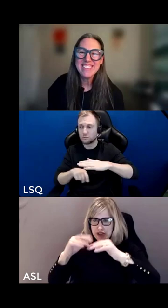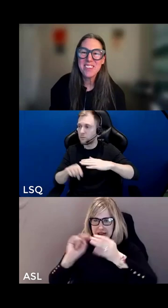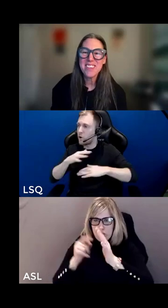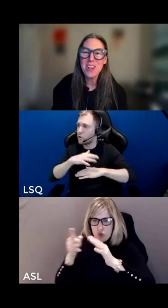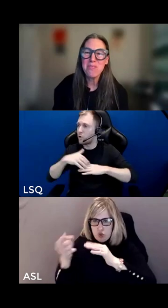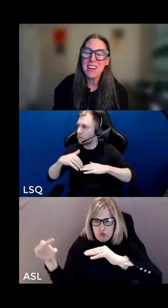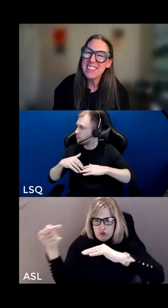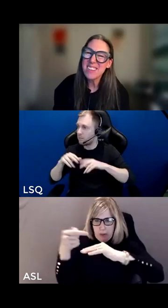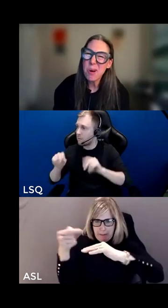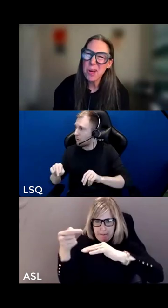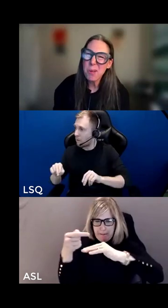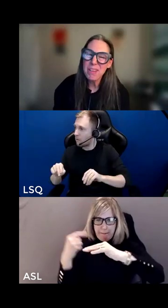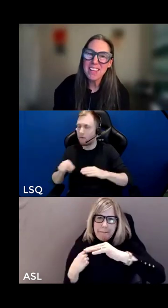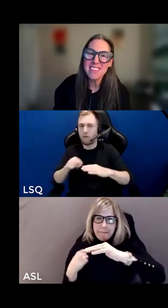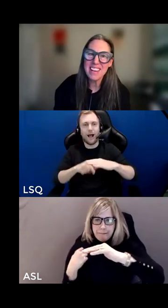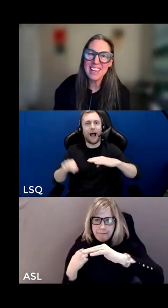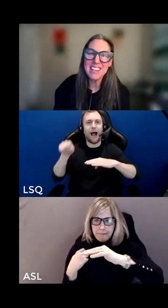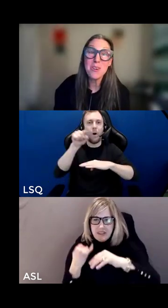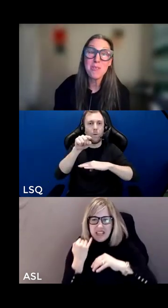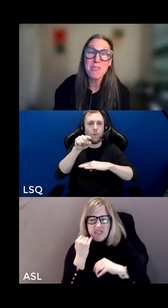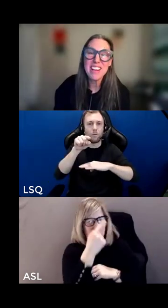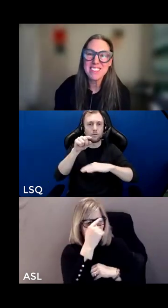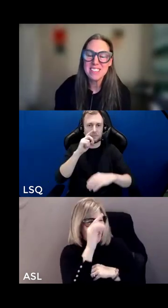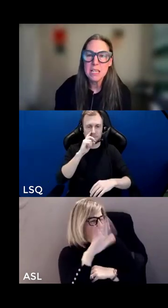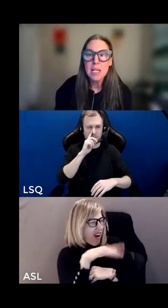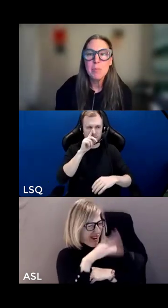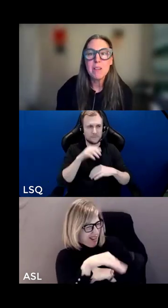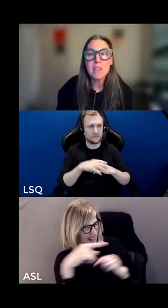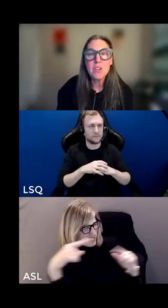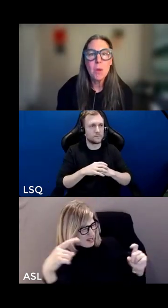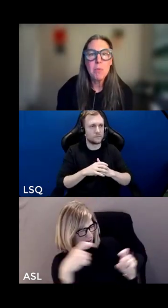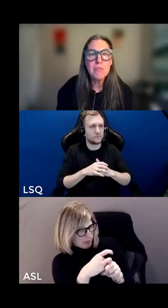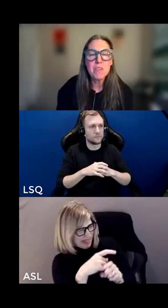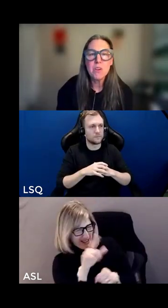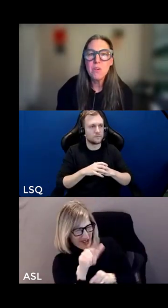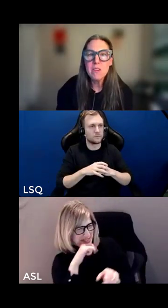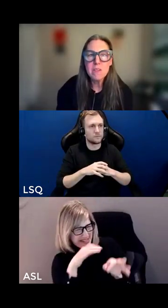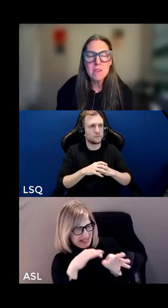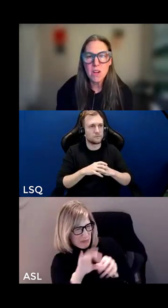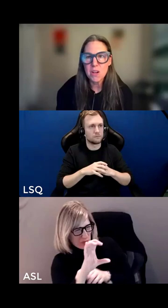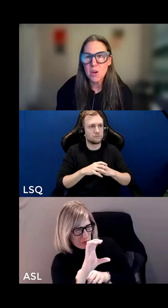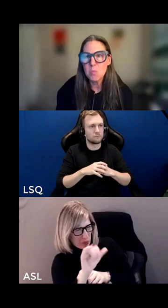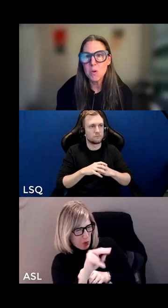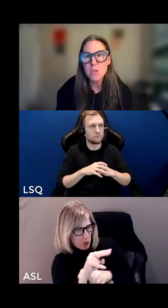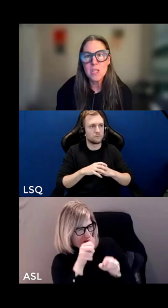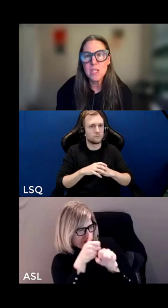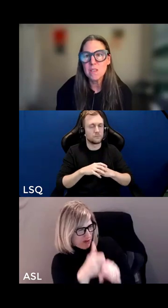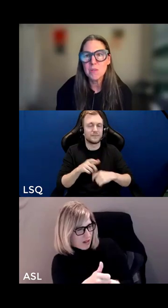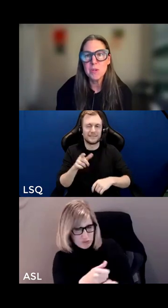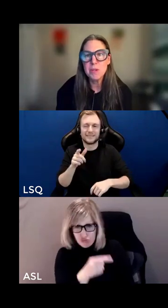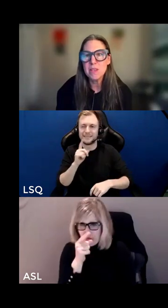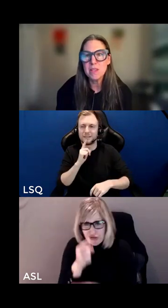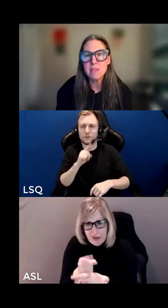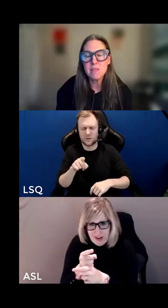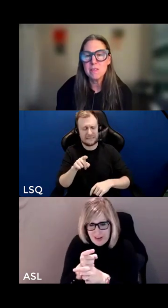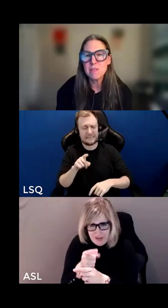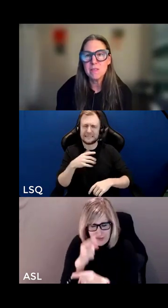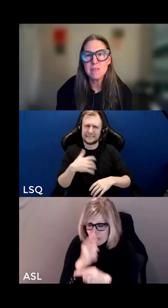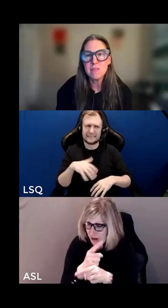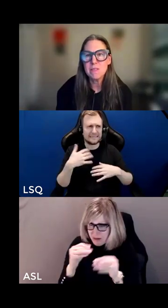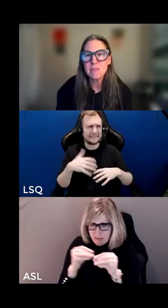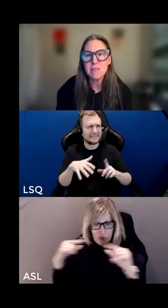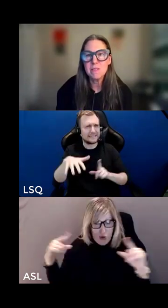to yourself ah it's more complex than that and you're right because the top of this coin this is not a homogeneous group is it